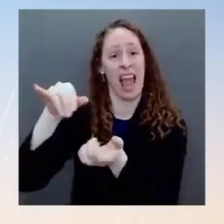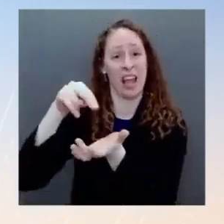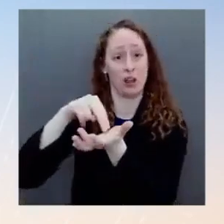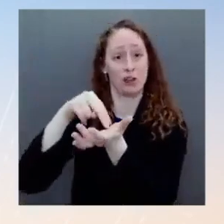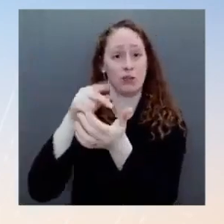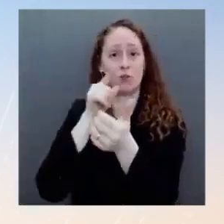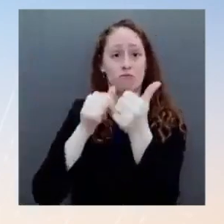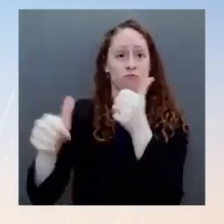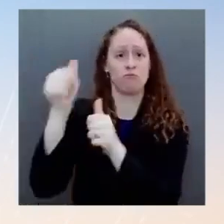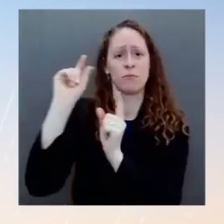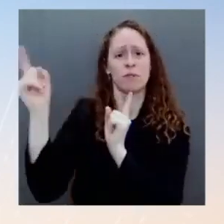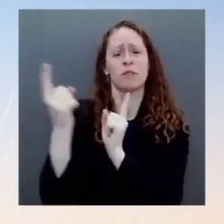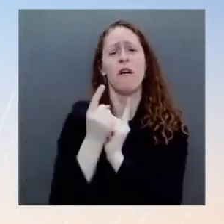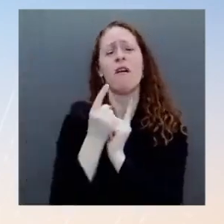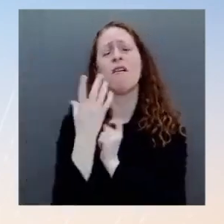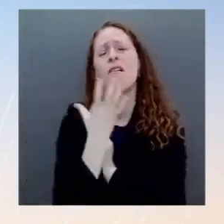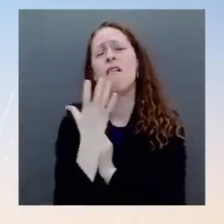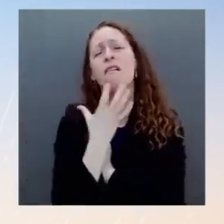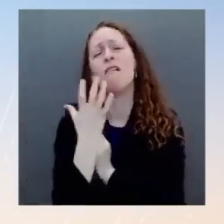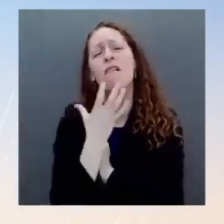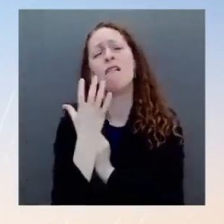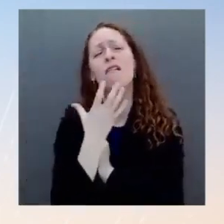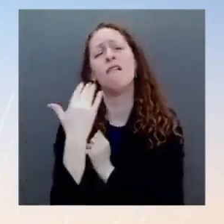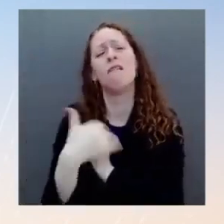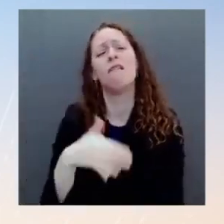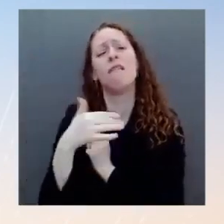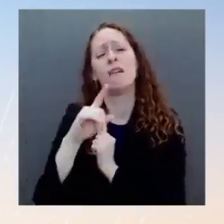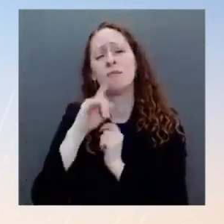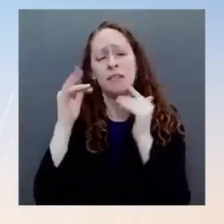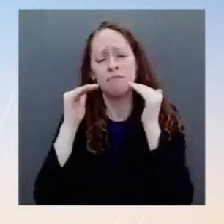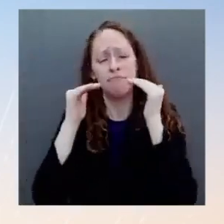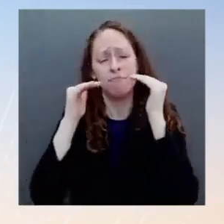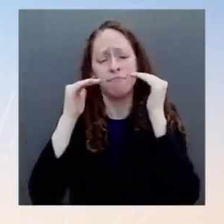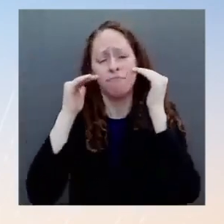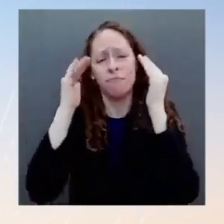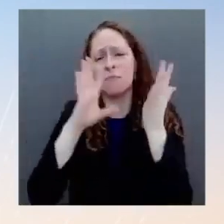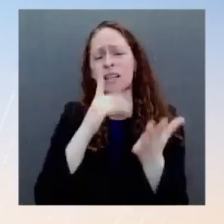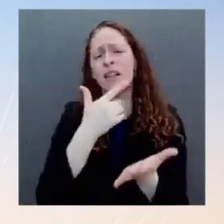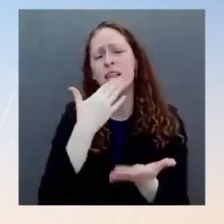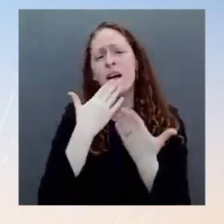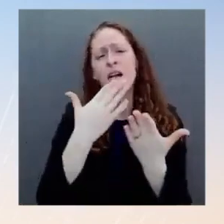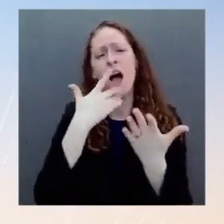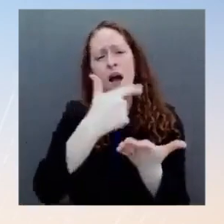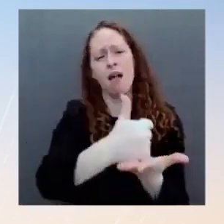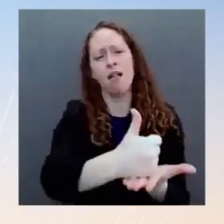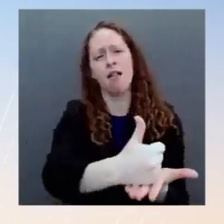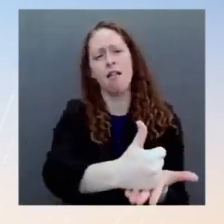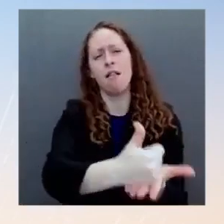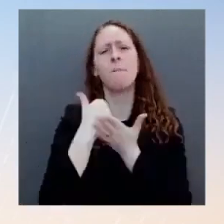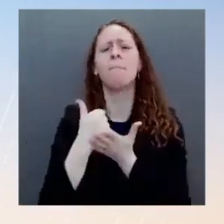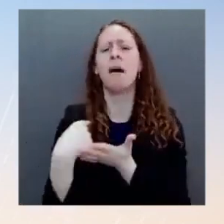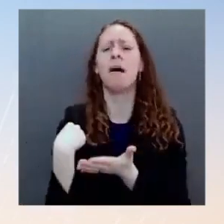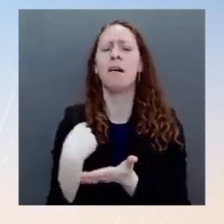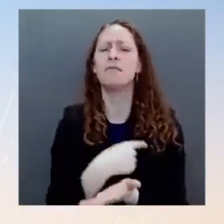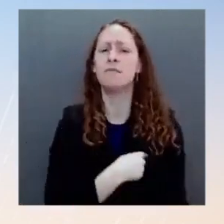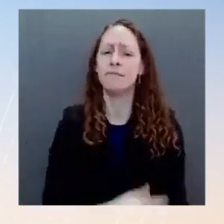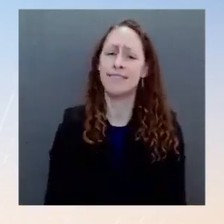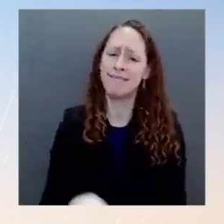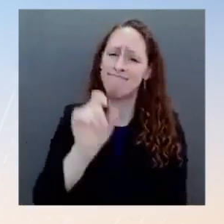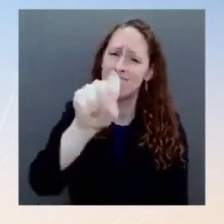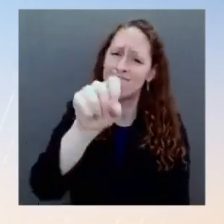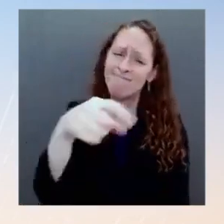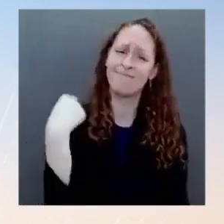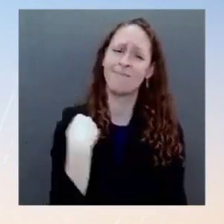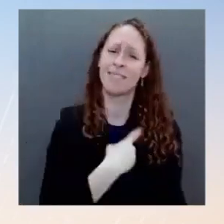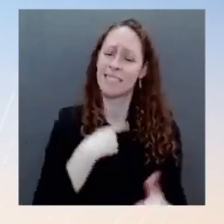DOD continues to deliver on those miracles every day as they stand shoulder to shoulder with the heroes working on the front